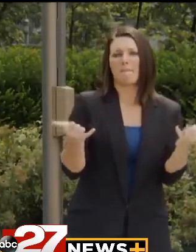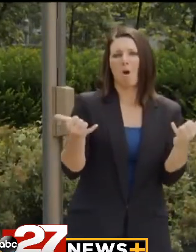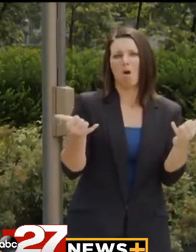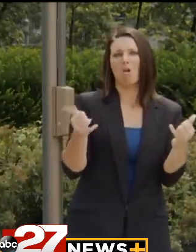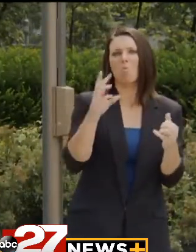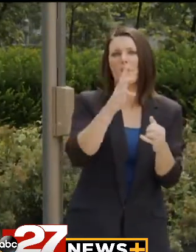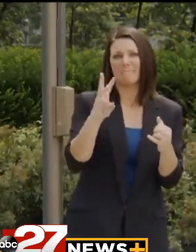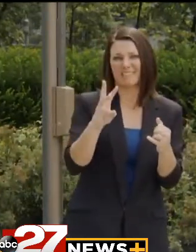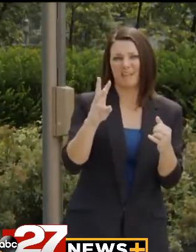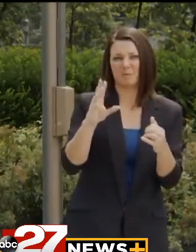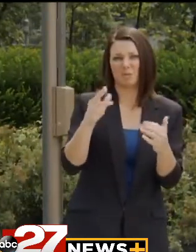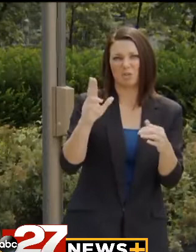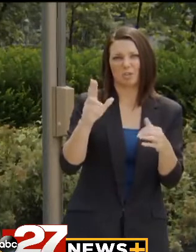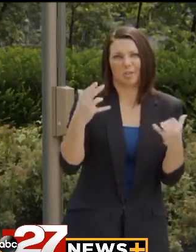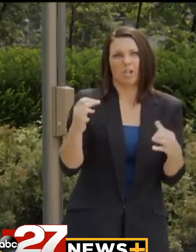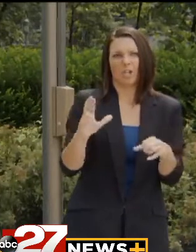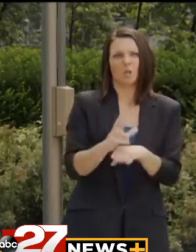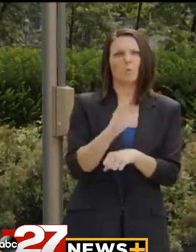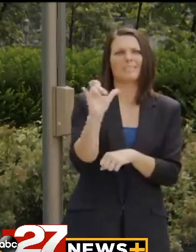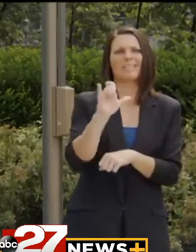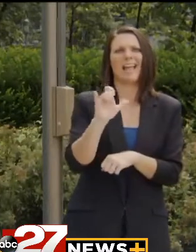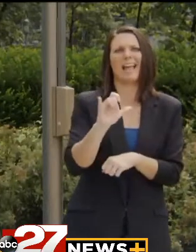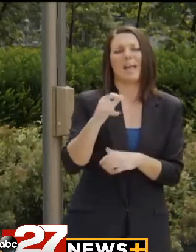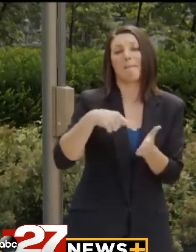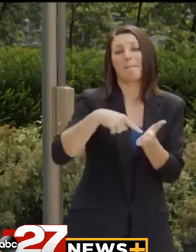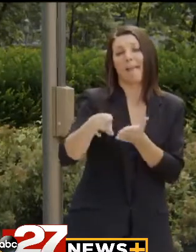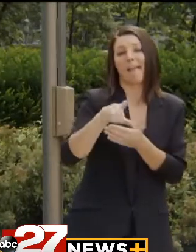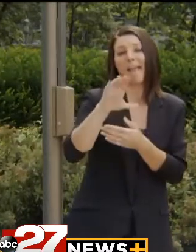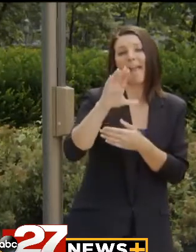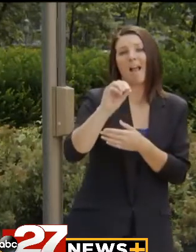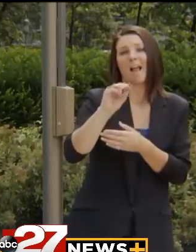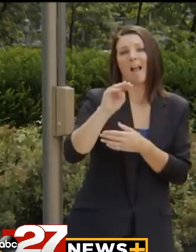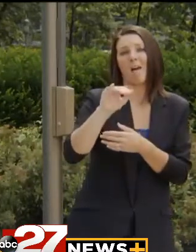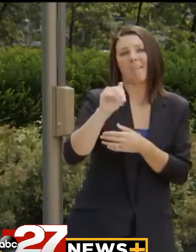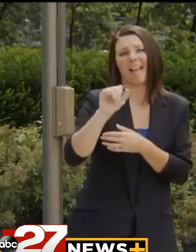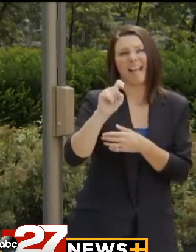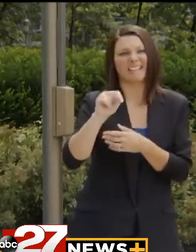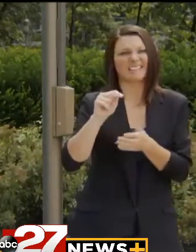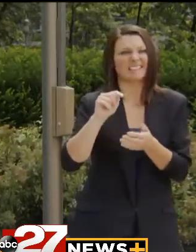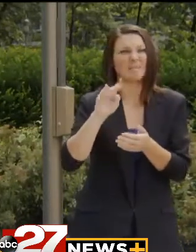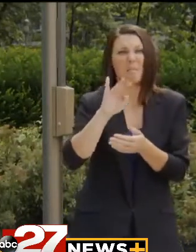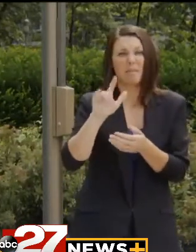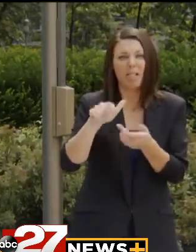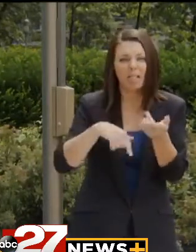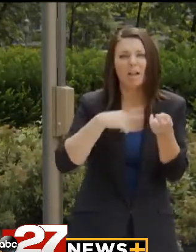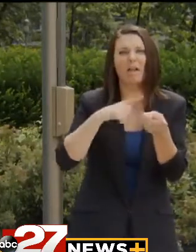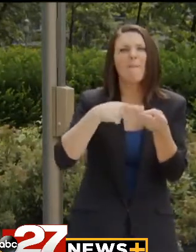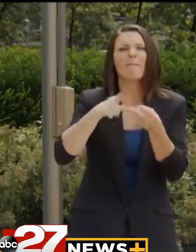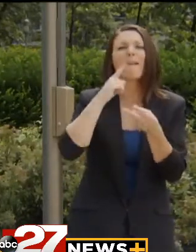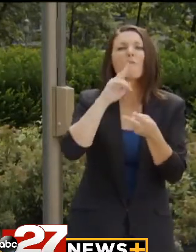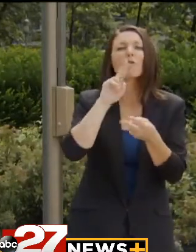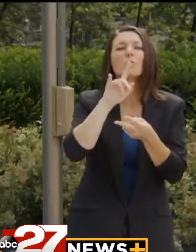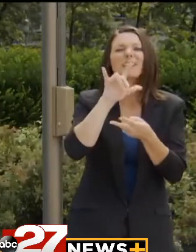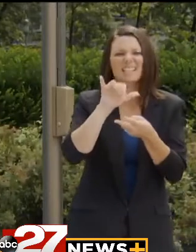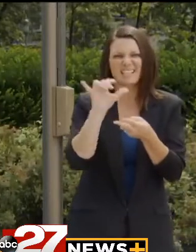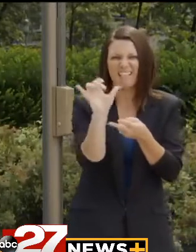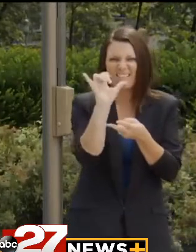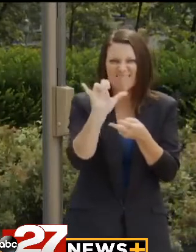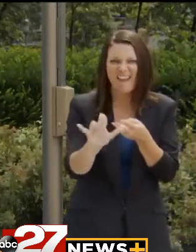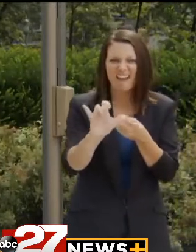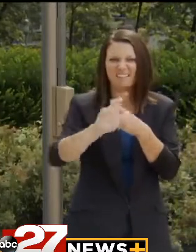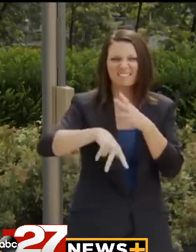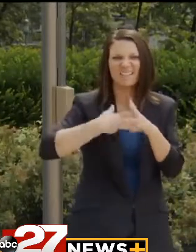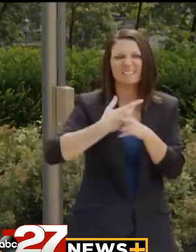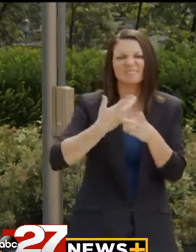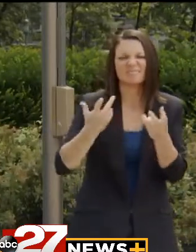that we currently use, such as, uh, you know, paying a Comcast bill, filing, you know, paying for a utility, something of that, of